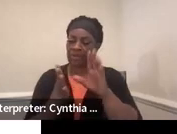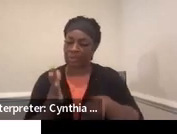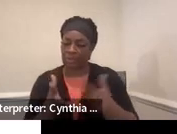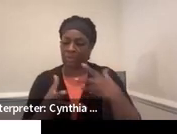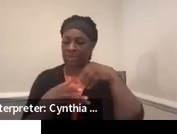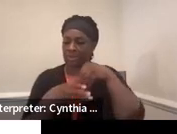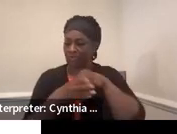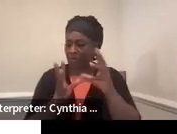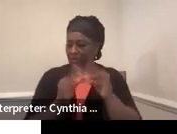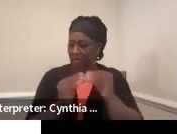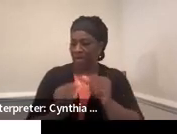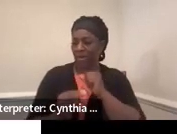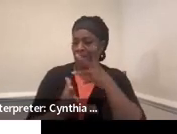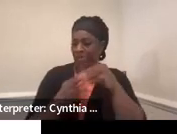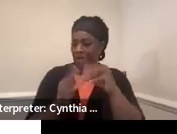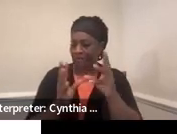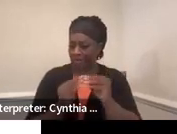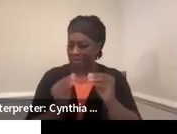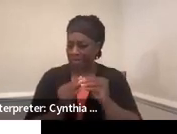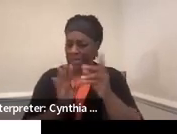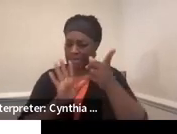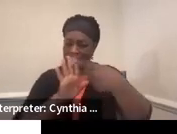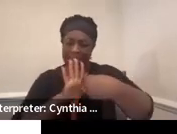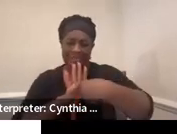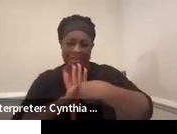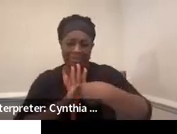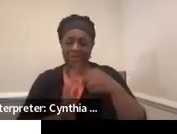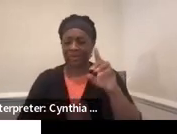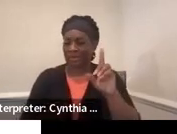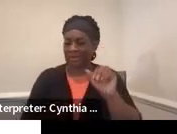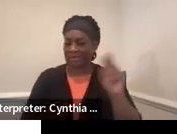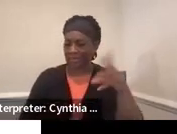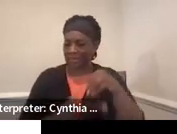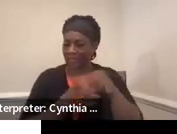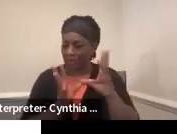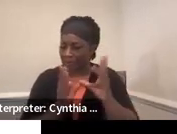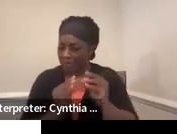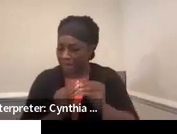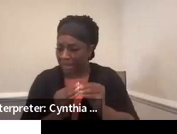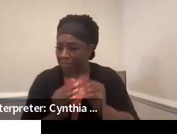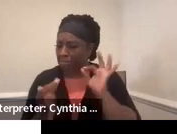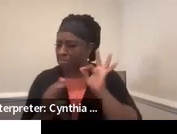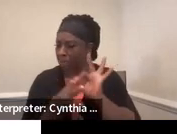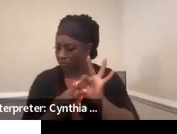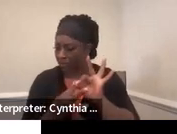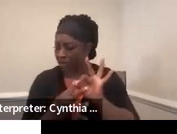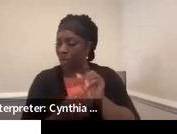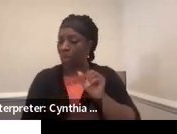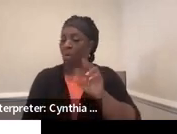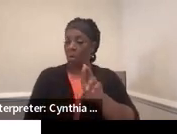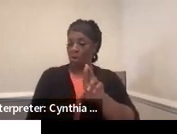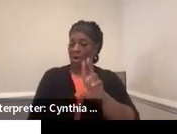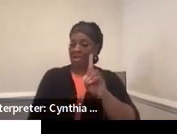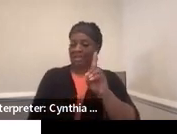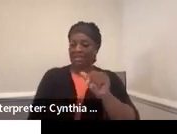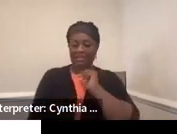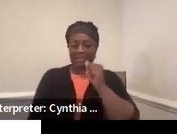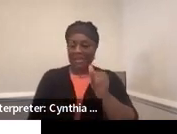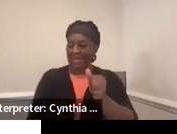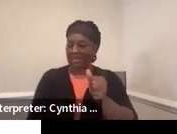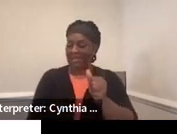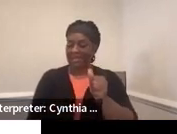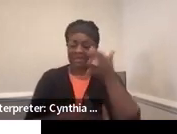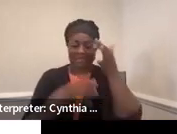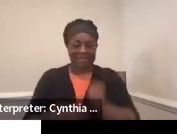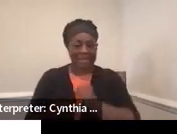their meeting. And here's an example. So Dan attended his meeting. Perfect. Perfect. Or Dan chose not to